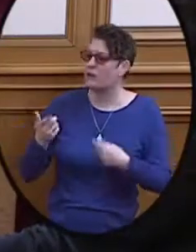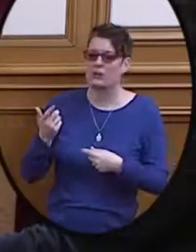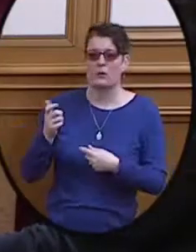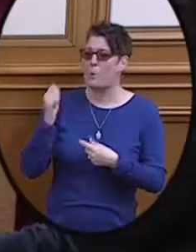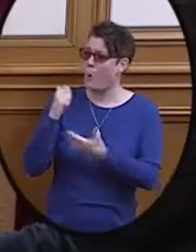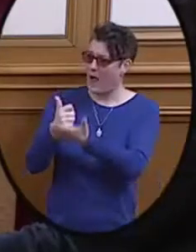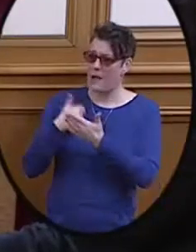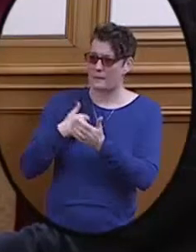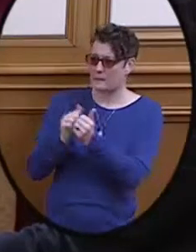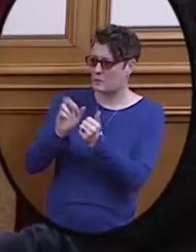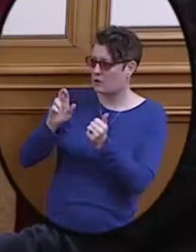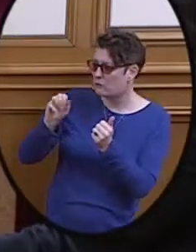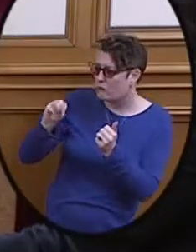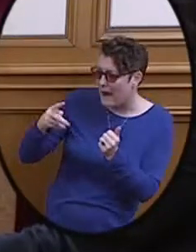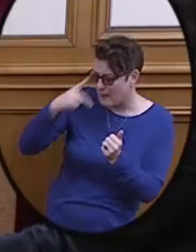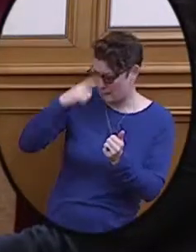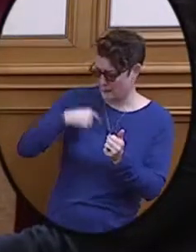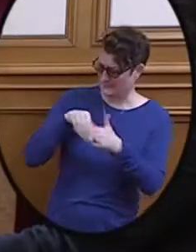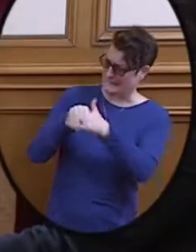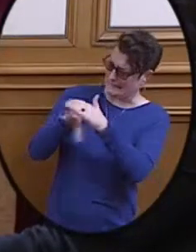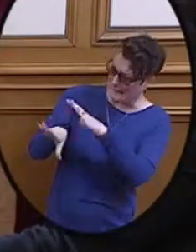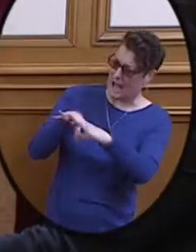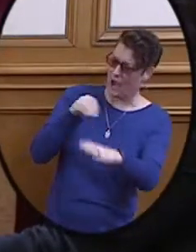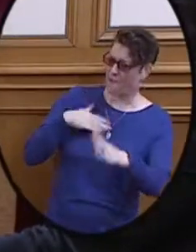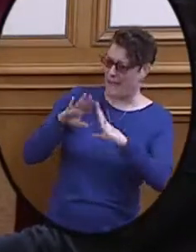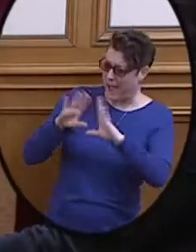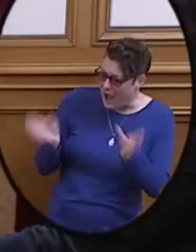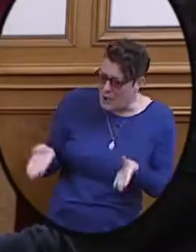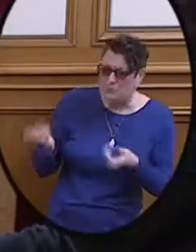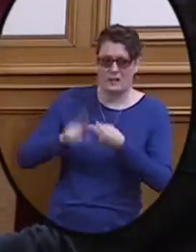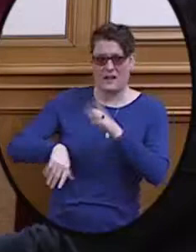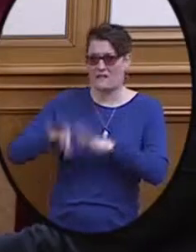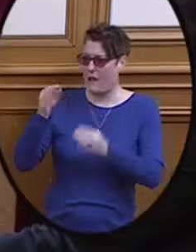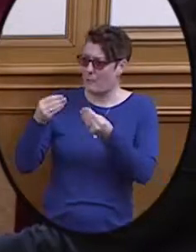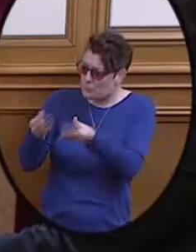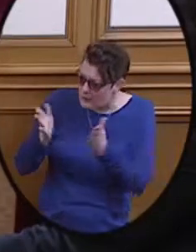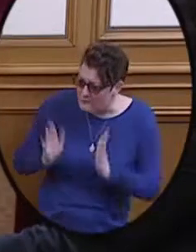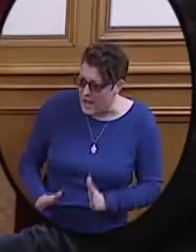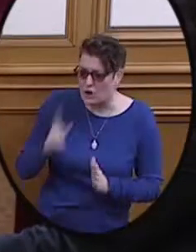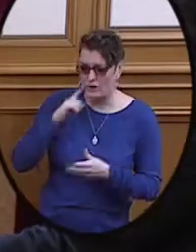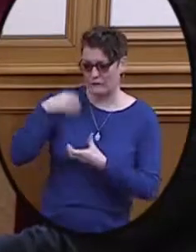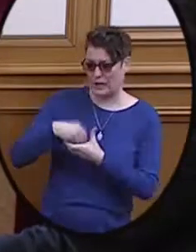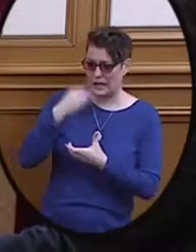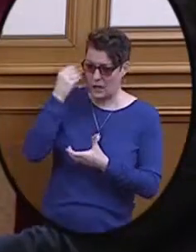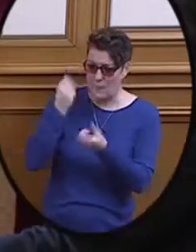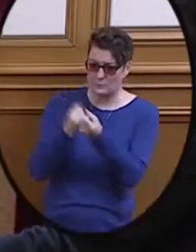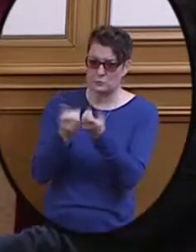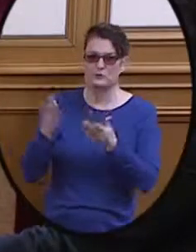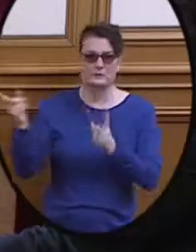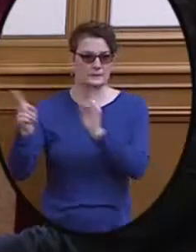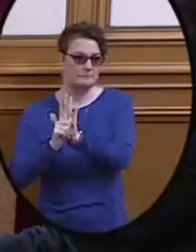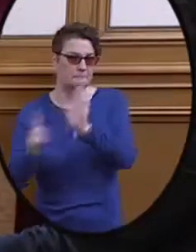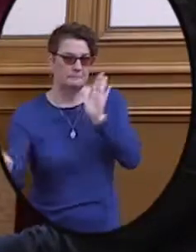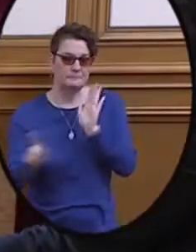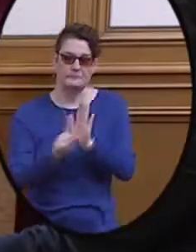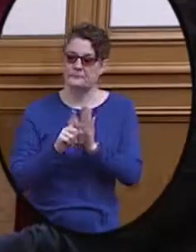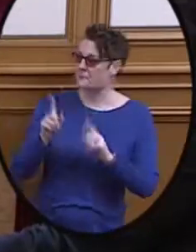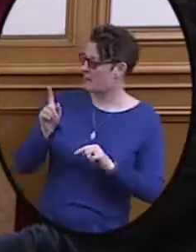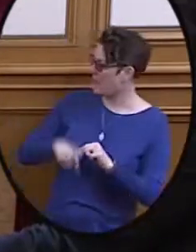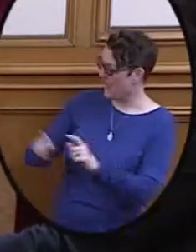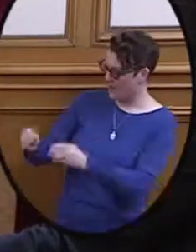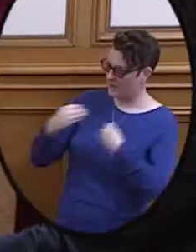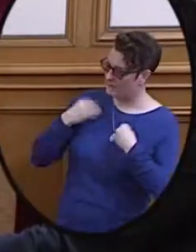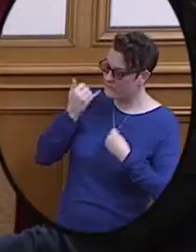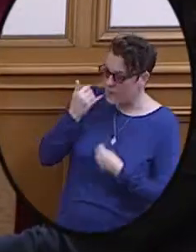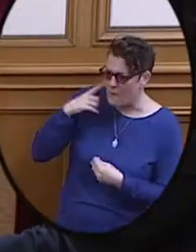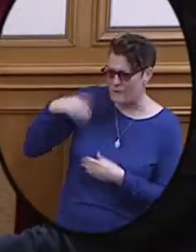to get a ramp to access my home, I was not able to get a provider for in-home support services, I was not able to get a phone for the